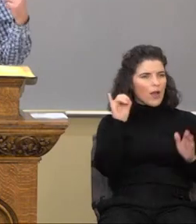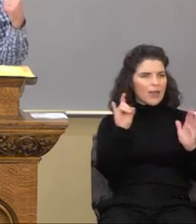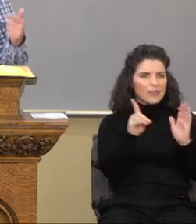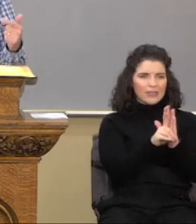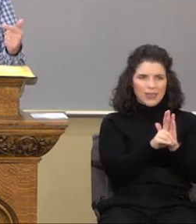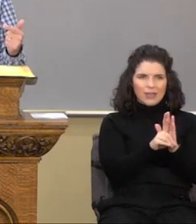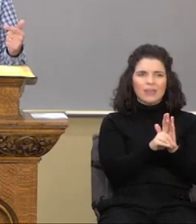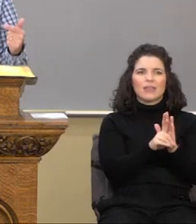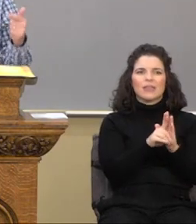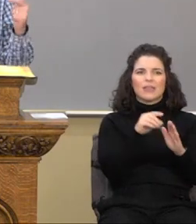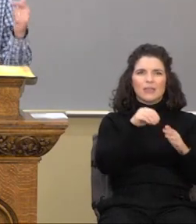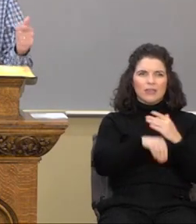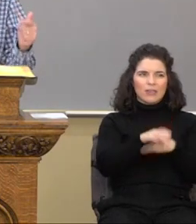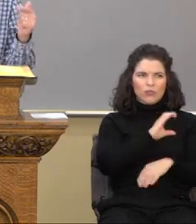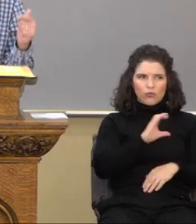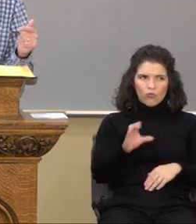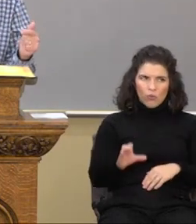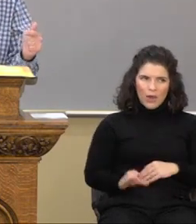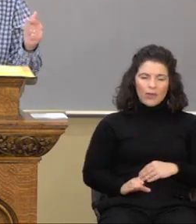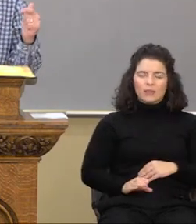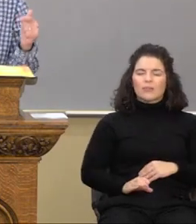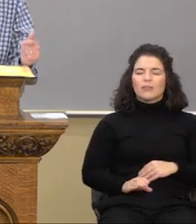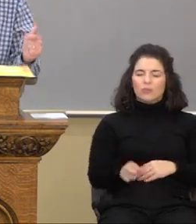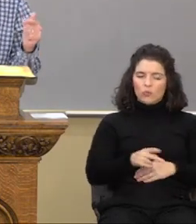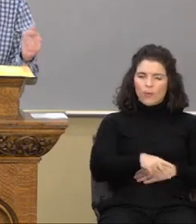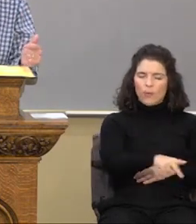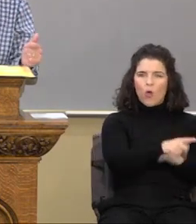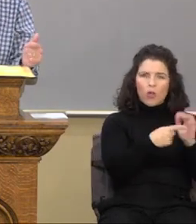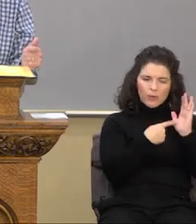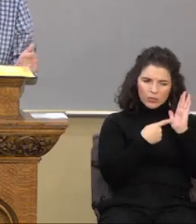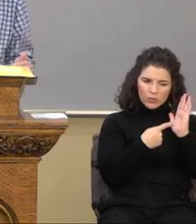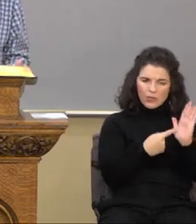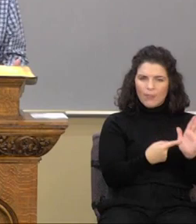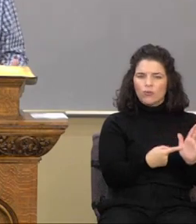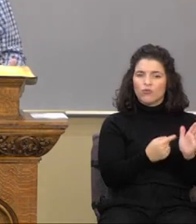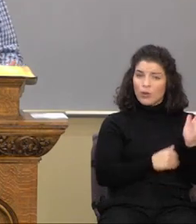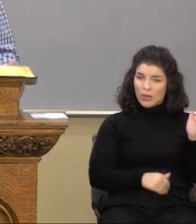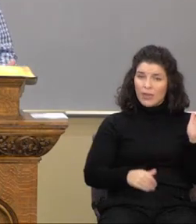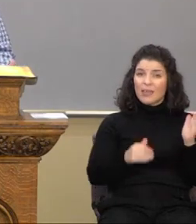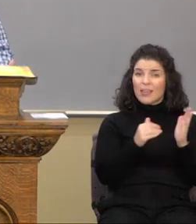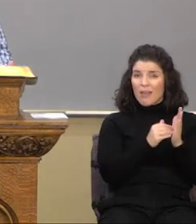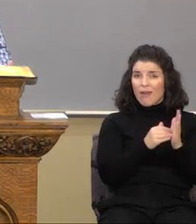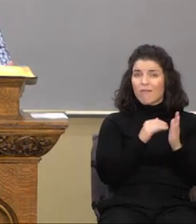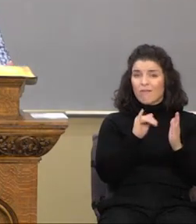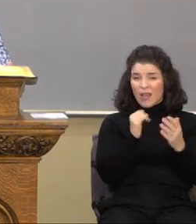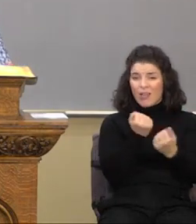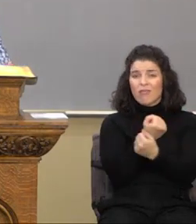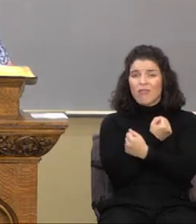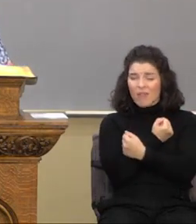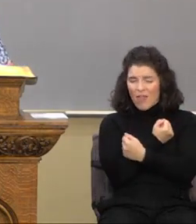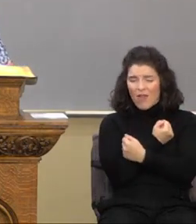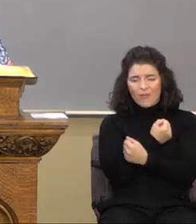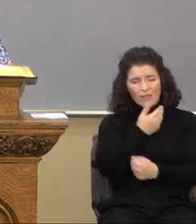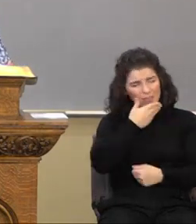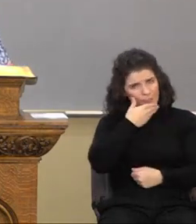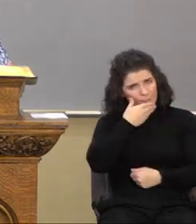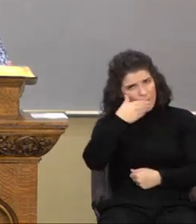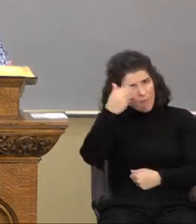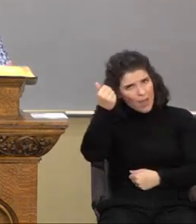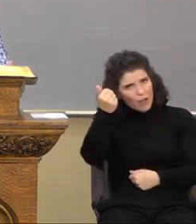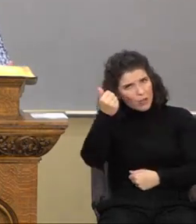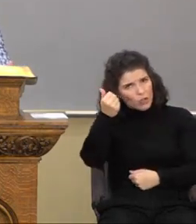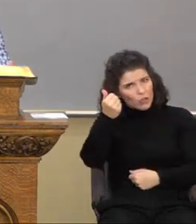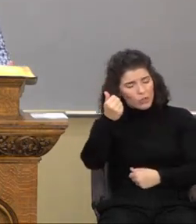Christ. So what Paul is doing is actually demonstrating once again that love is a far better,